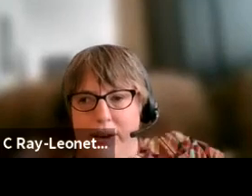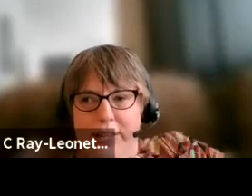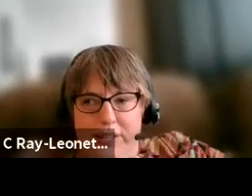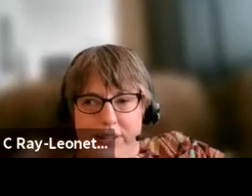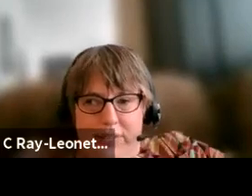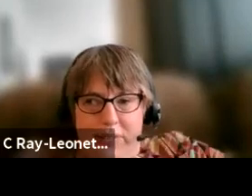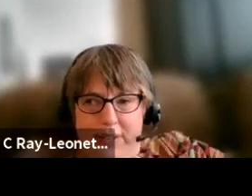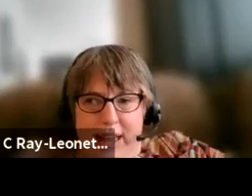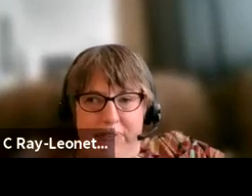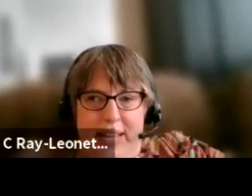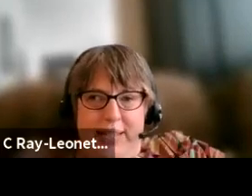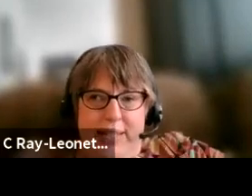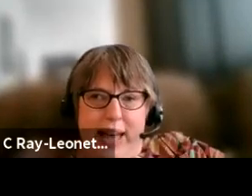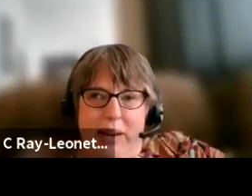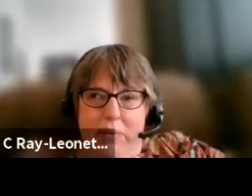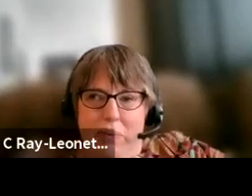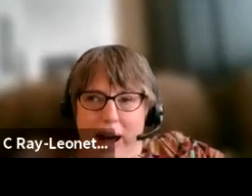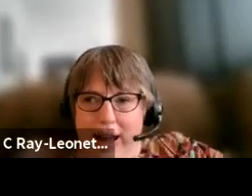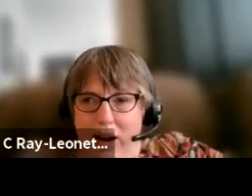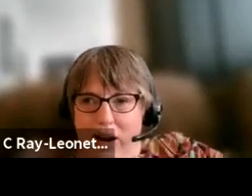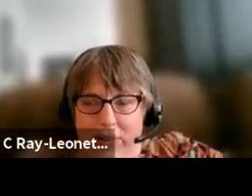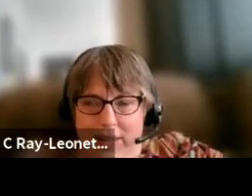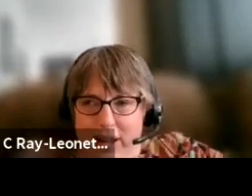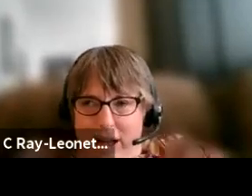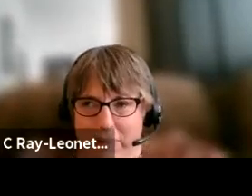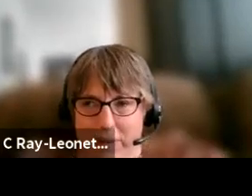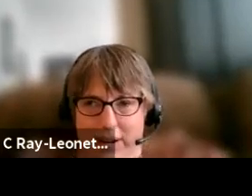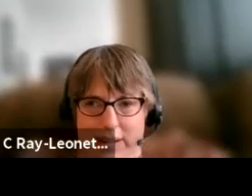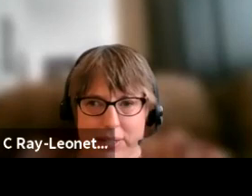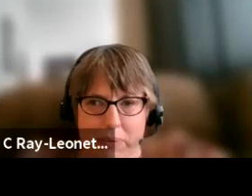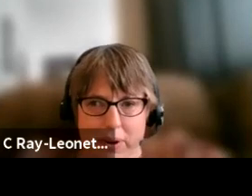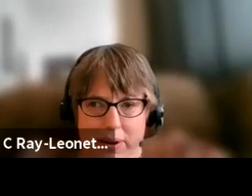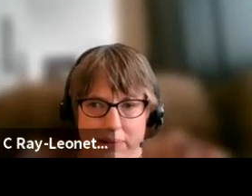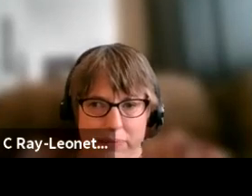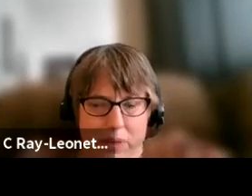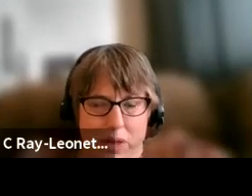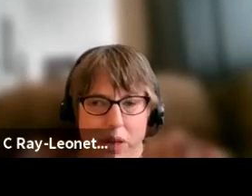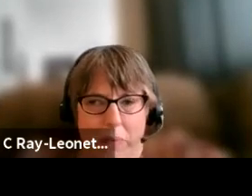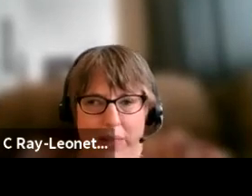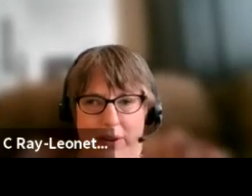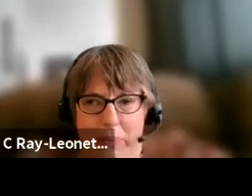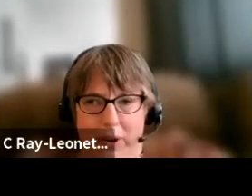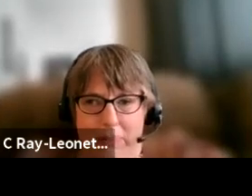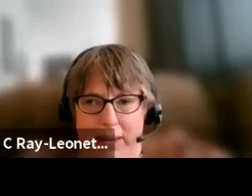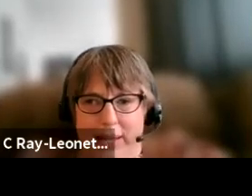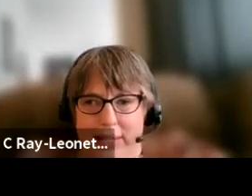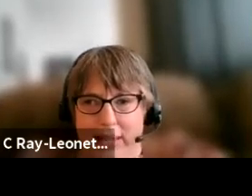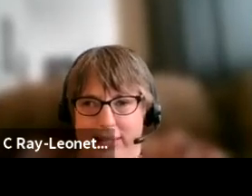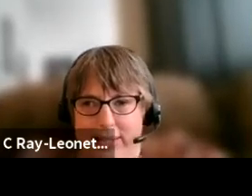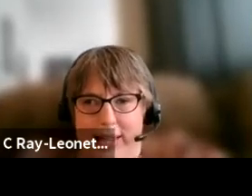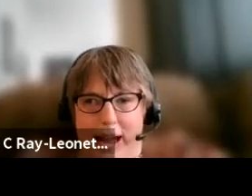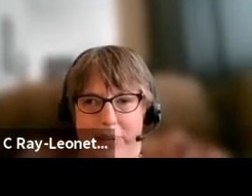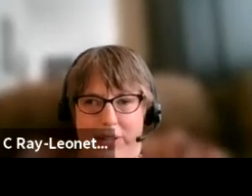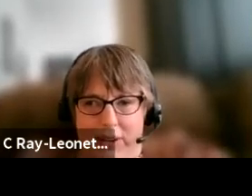So this just of course emphasizes that. Why are all these comment periods important? Well, they're important because